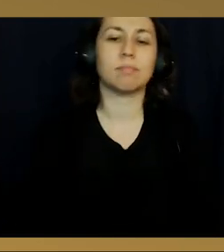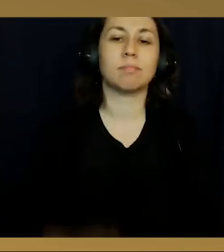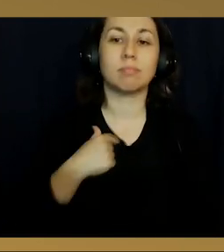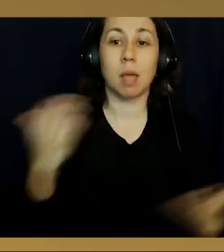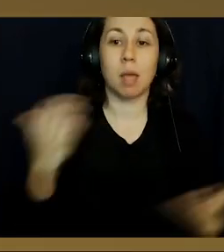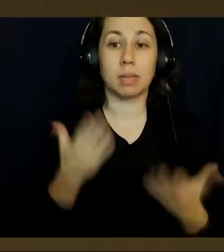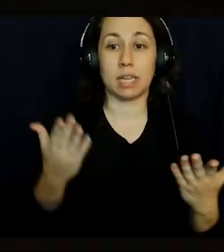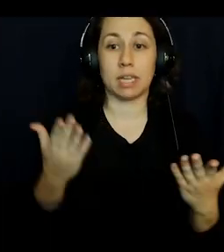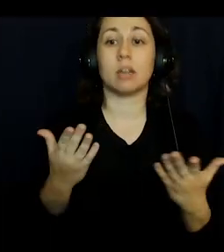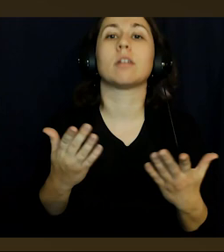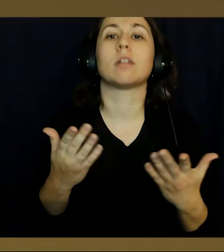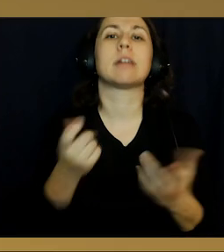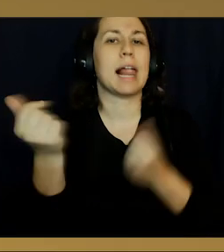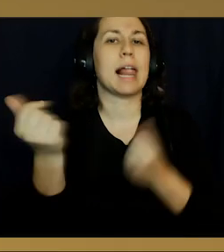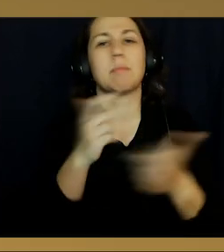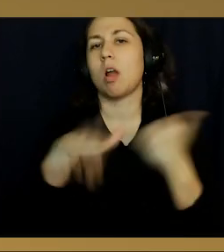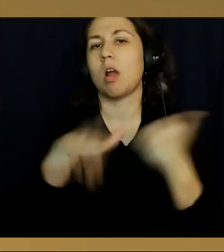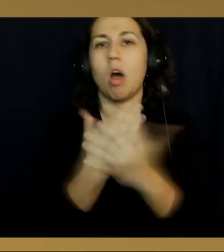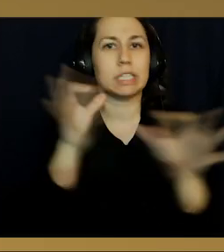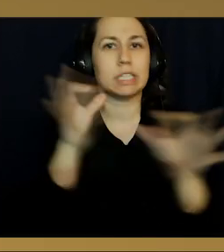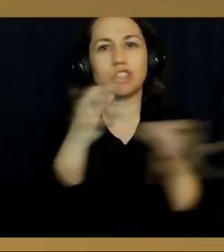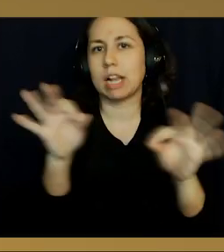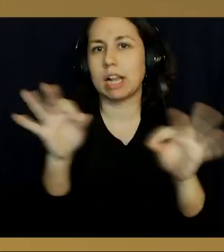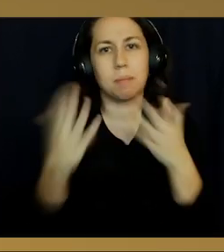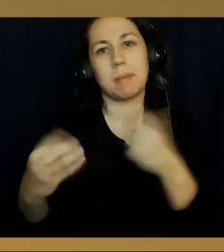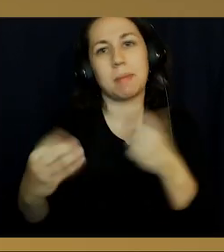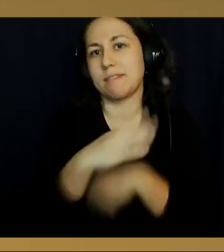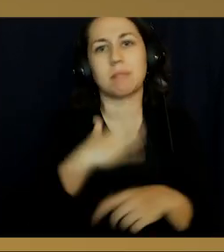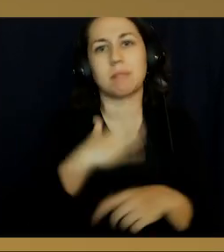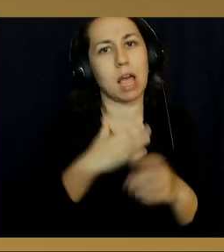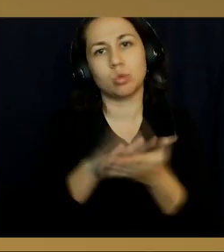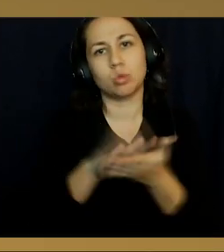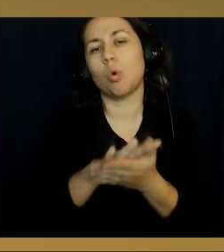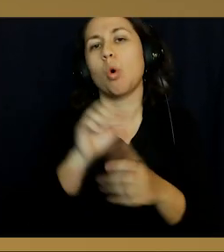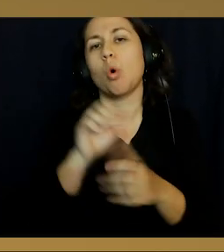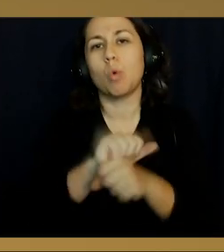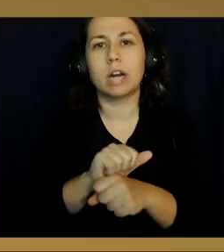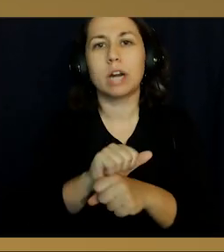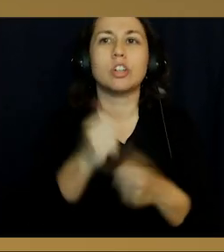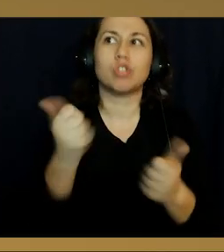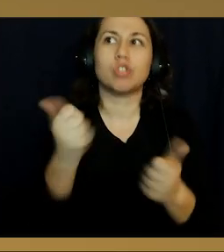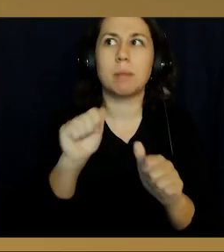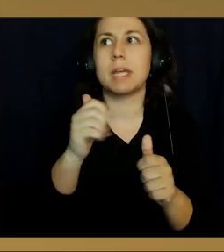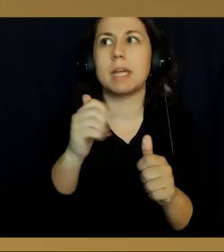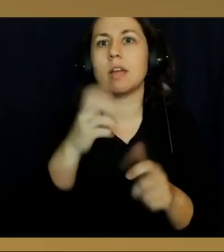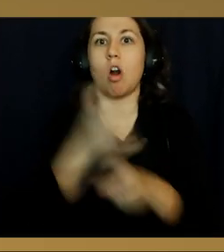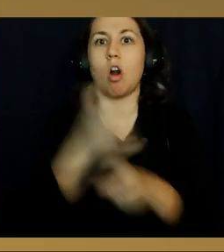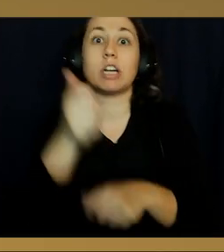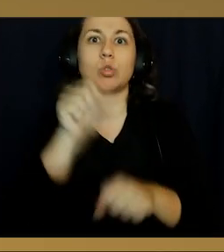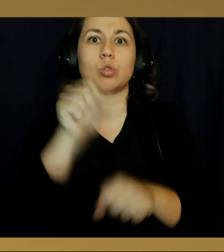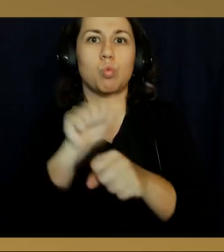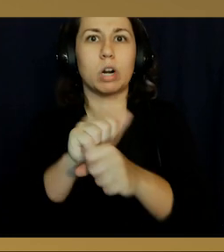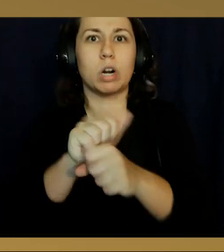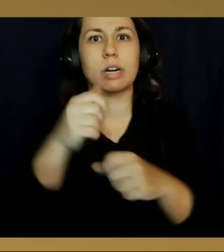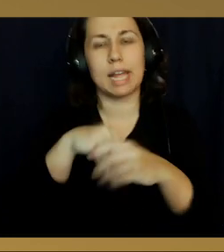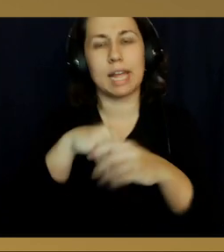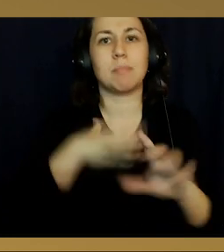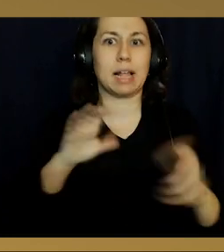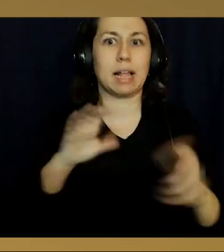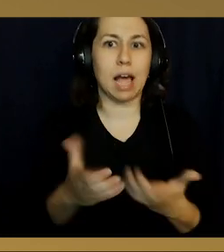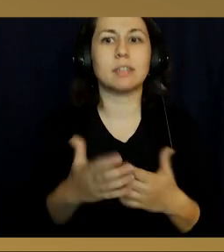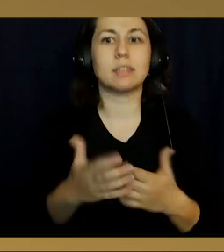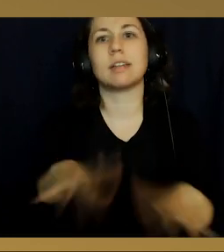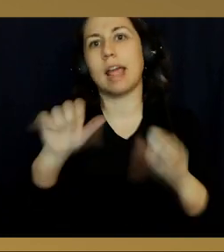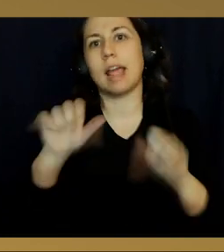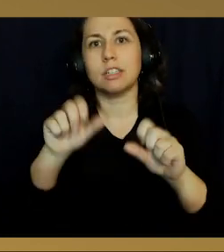go to Bowdoin. I got here by eliminating any distractions that may affect my schoolwork, always striving to be the